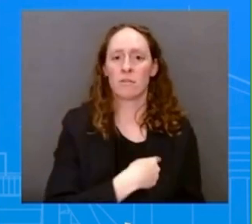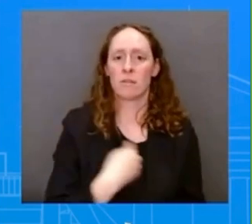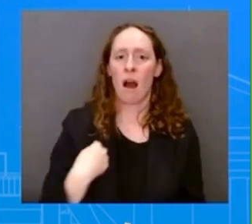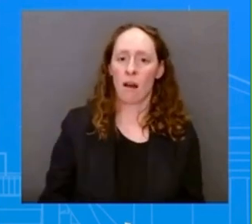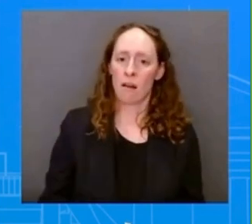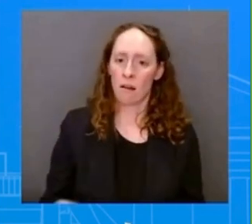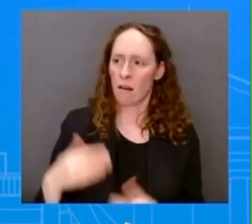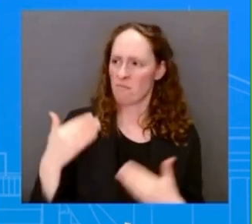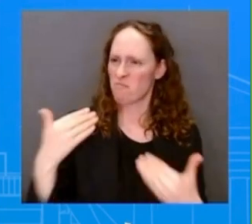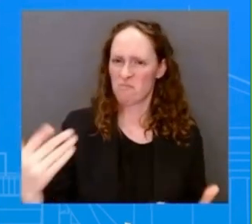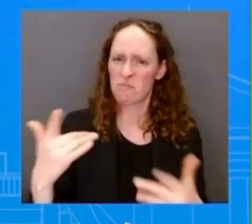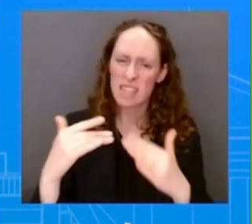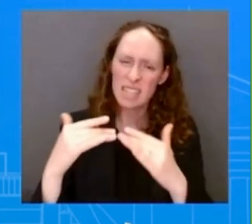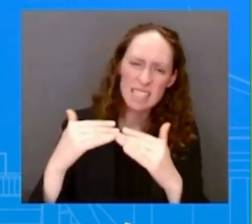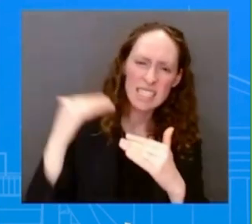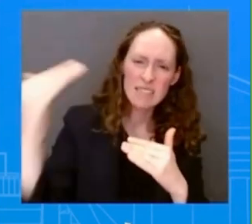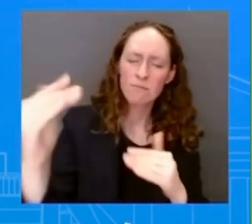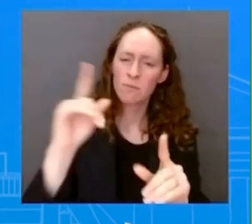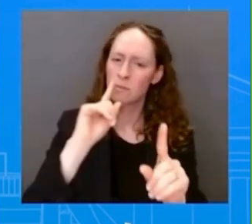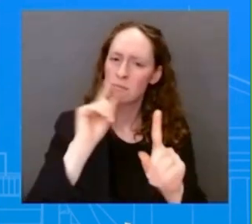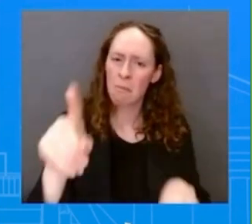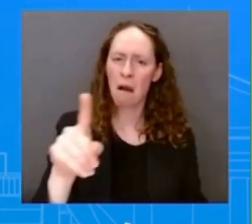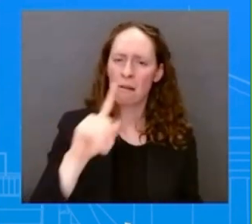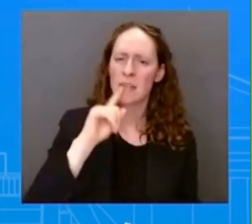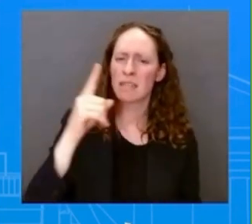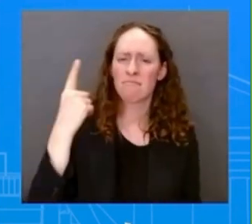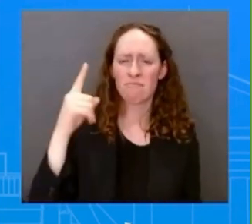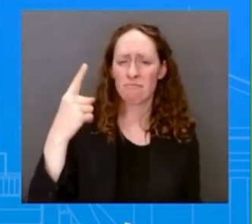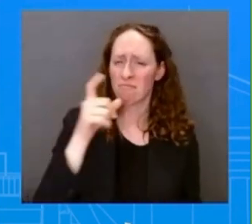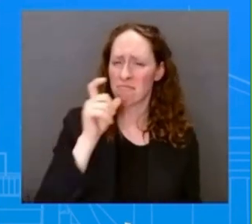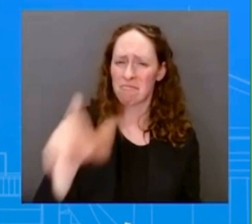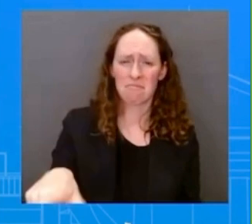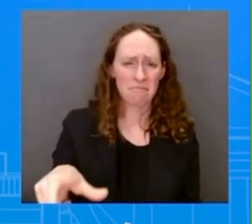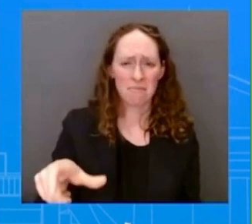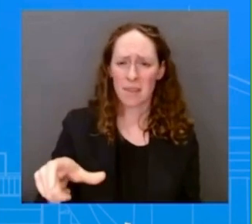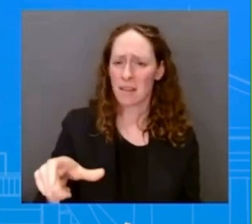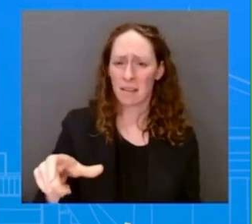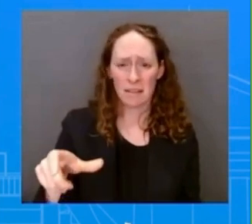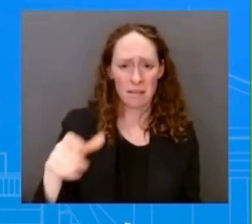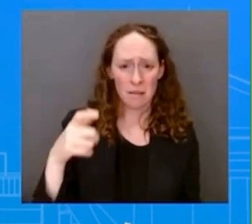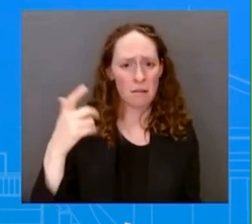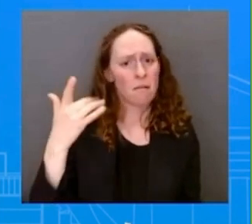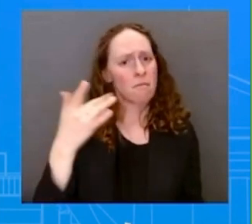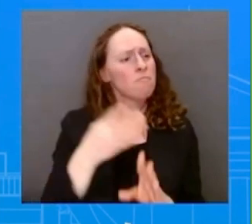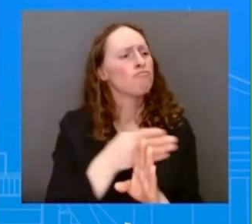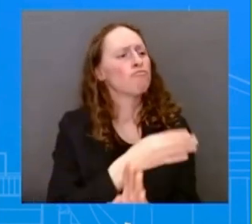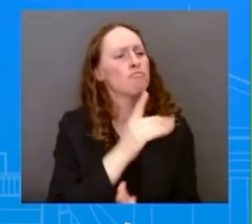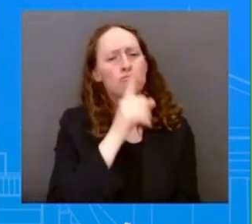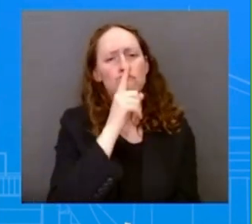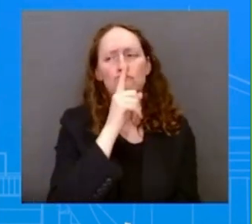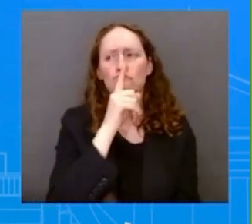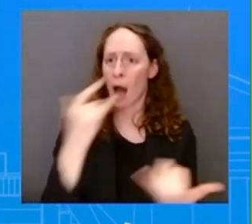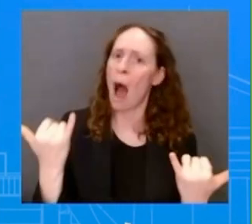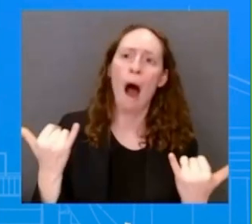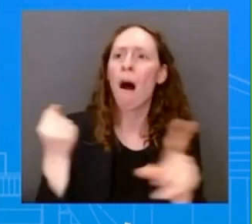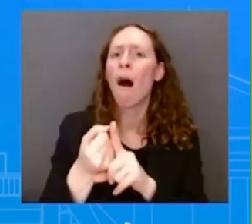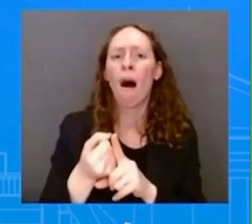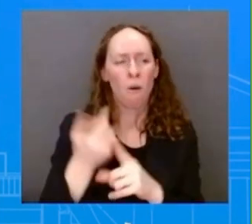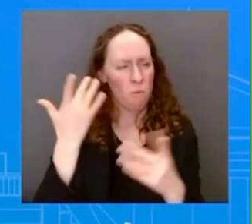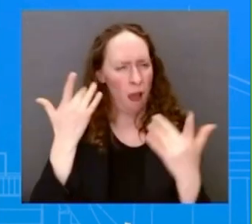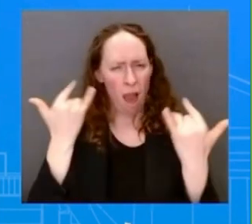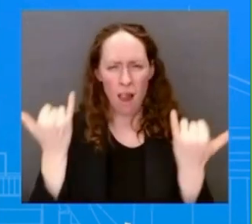we're, we're certainly mindful that, uh, that the relationship between the United States and China could be in a better place. We know that. I mean,